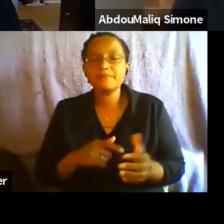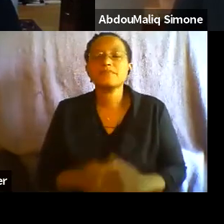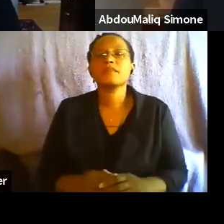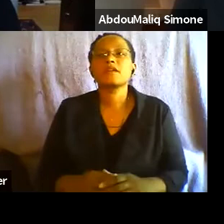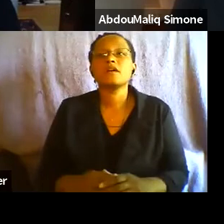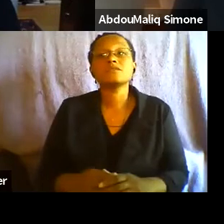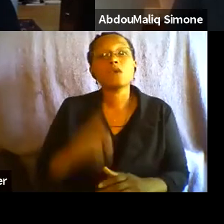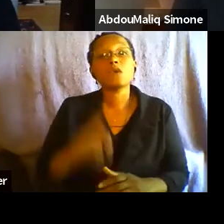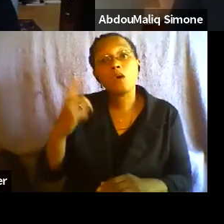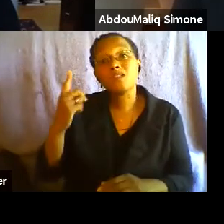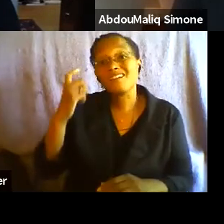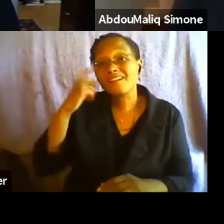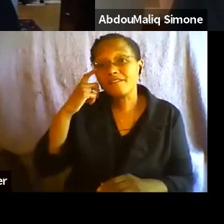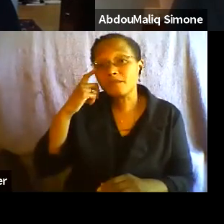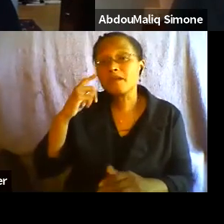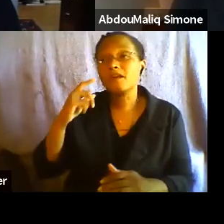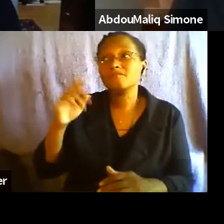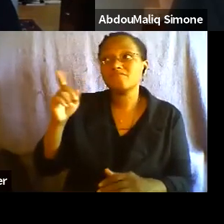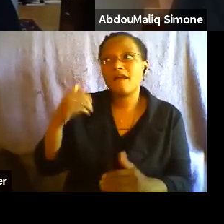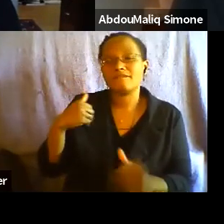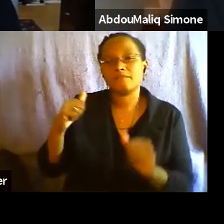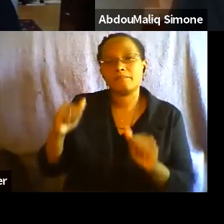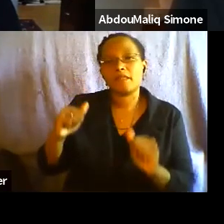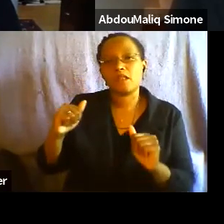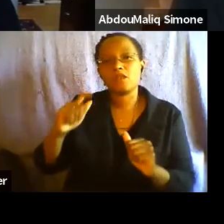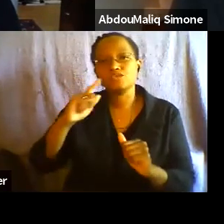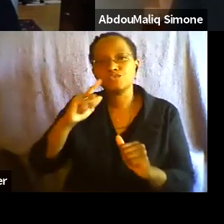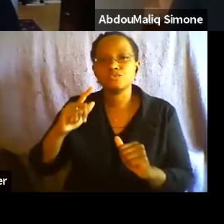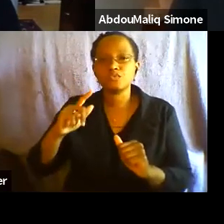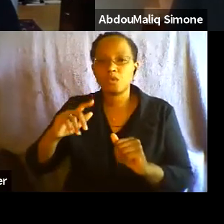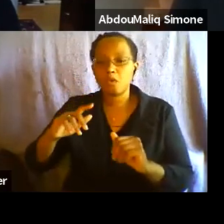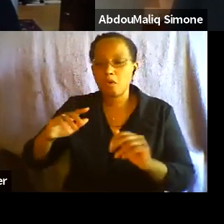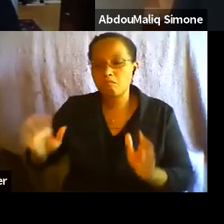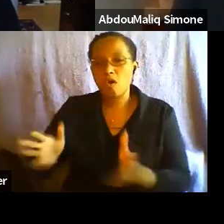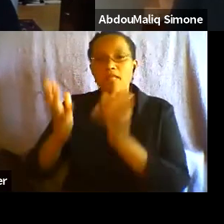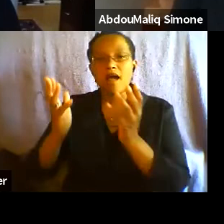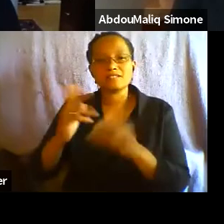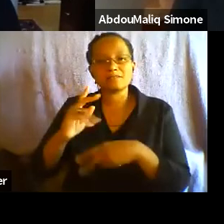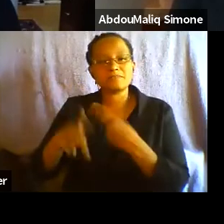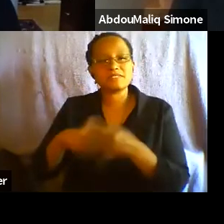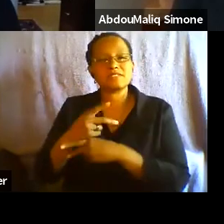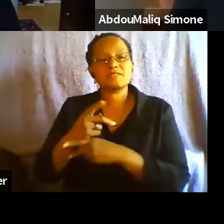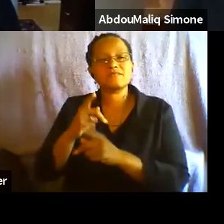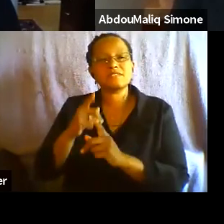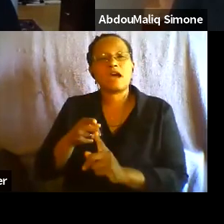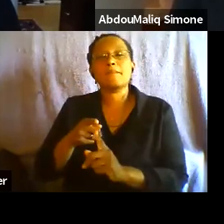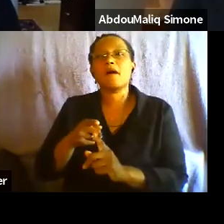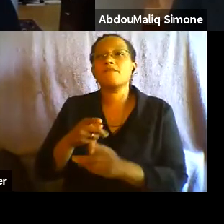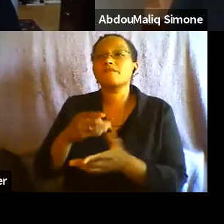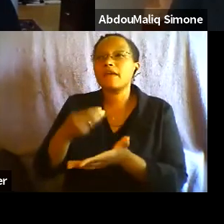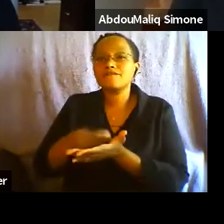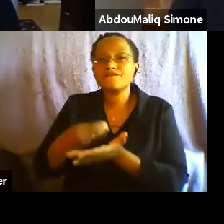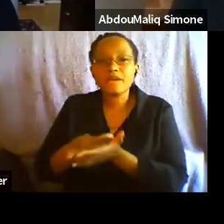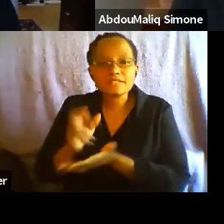mobilizing the kinds of infrastructural investments, the kinds of resources that are needed in order to do